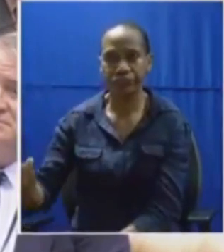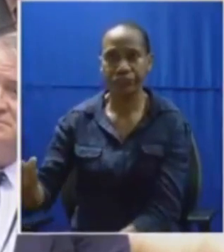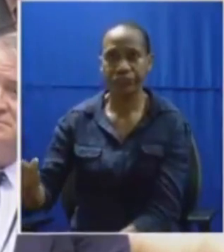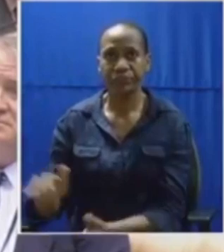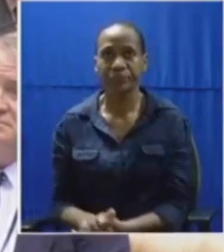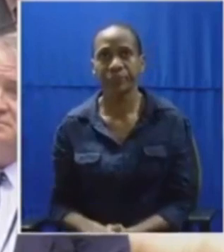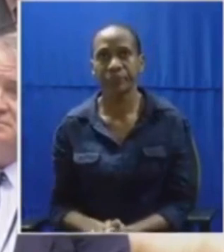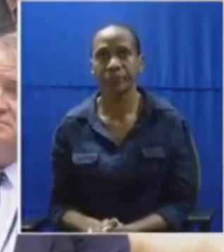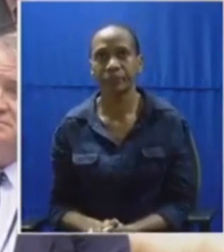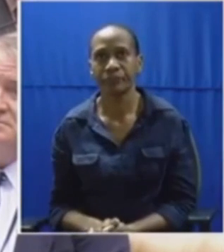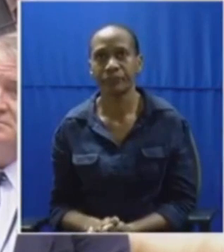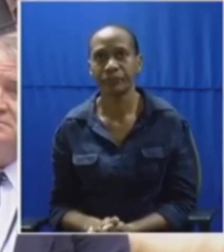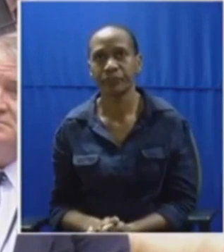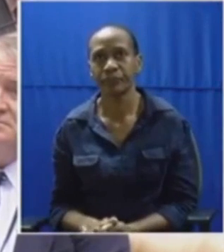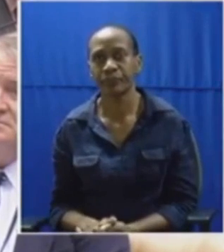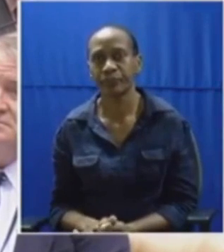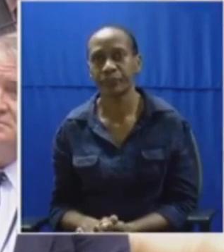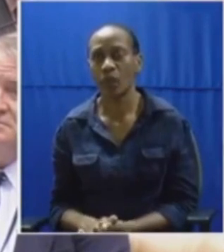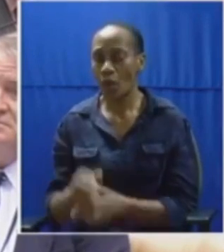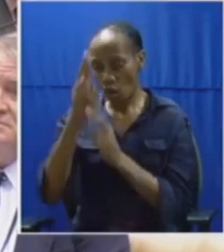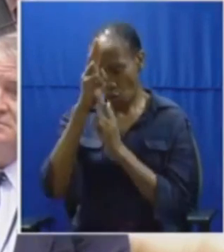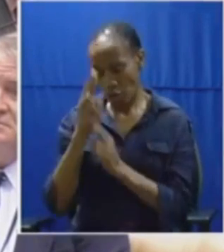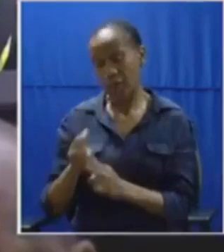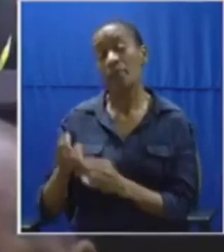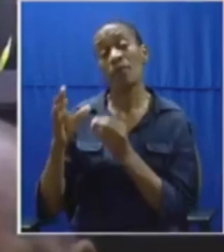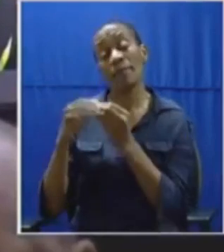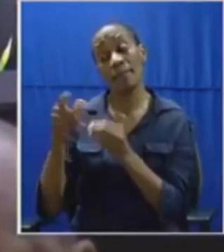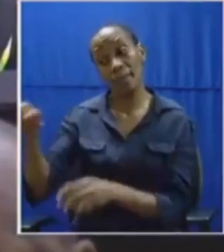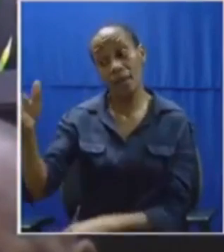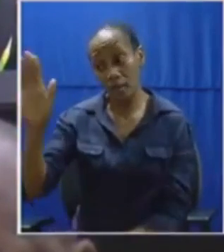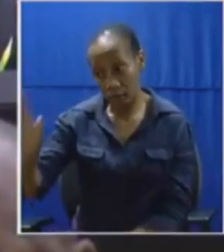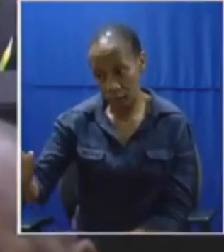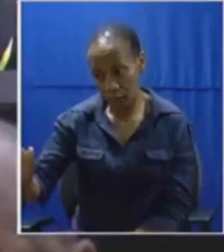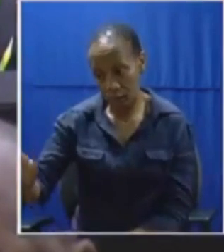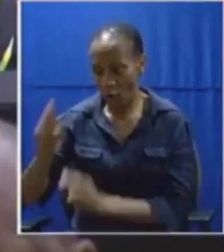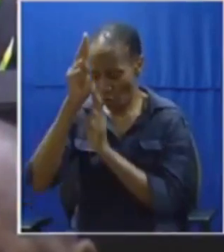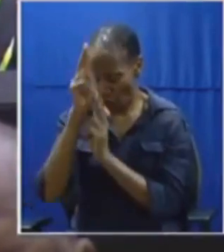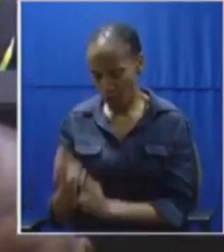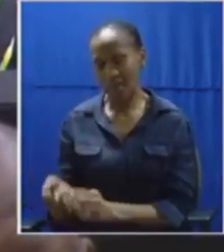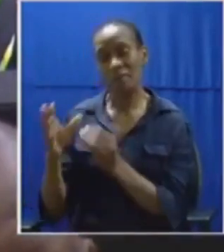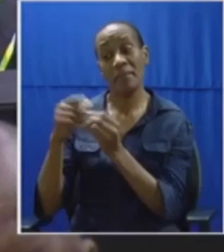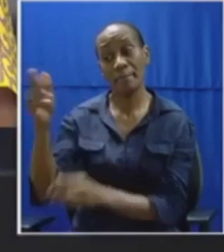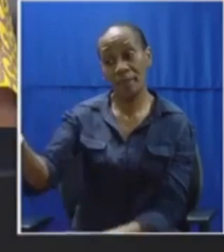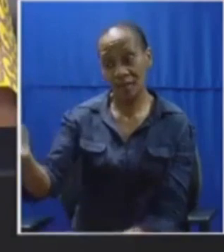and talking there. You are not giving him a... Honourable Shibambo. Please protect me. Honourable Shibambo.